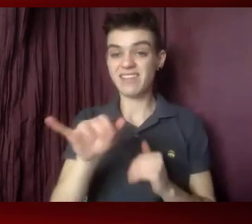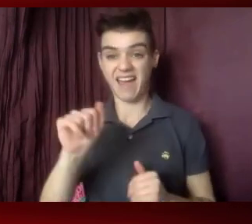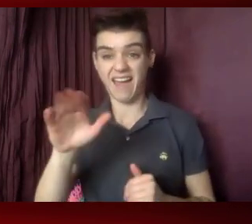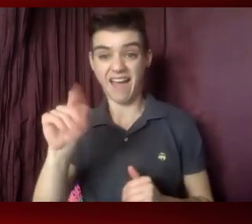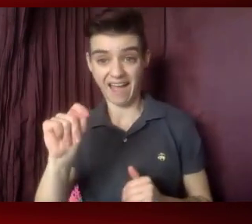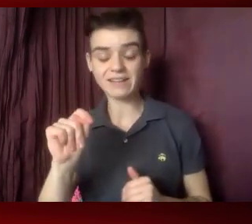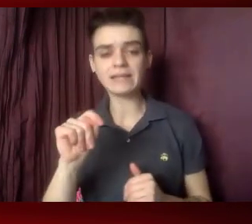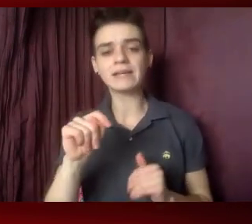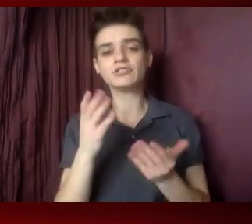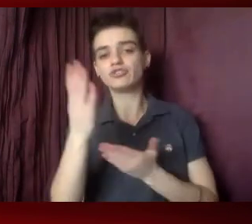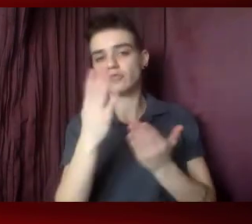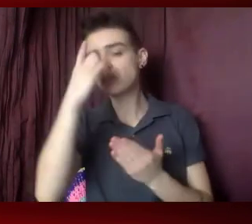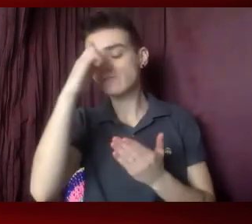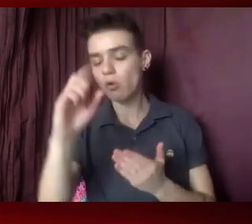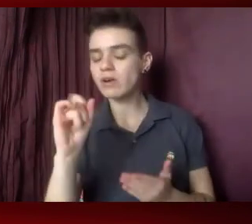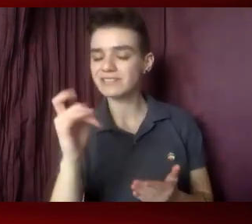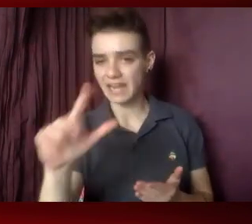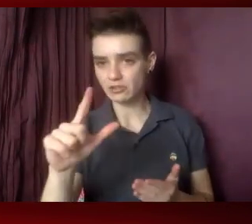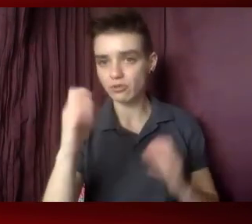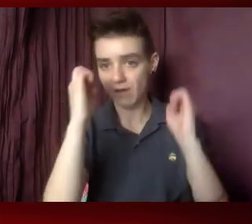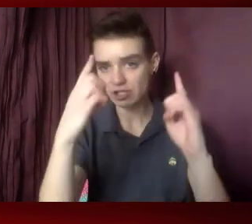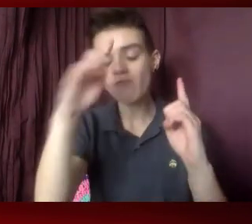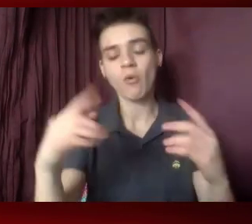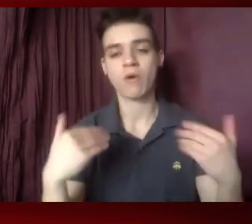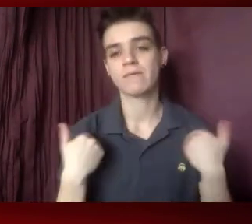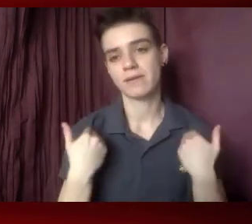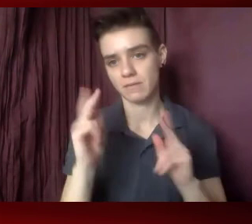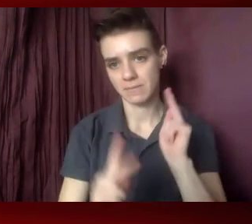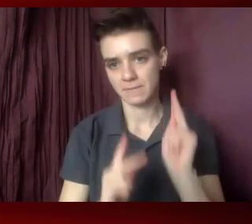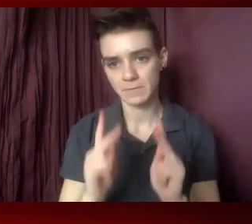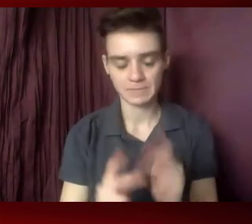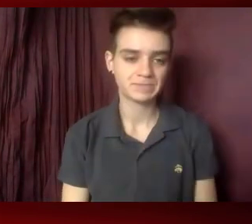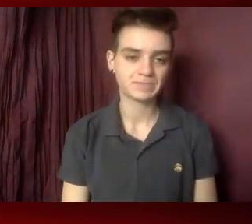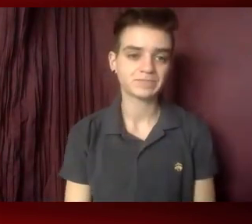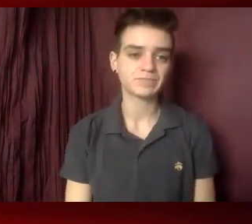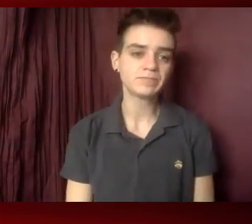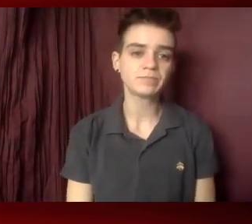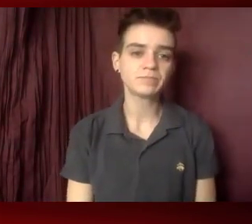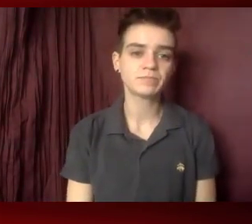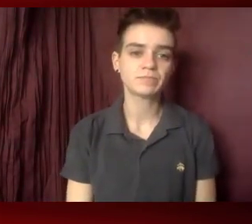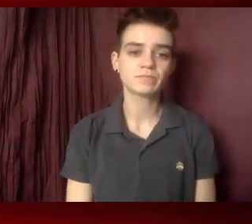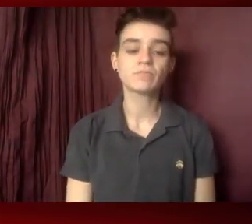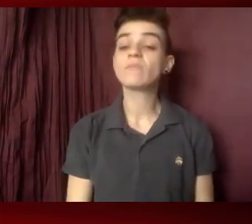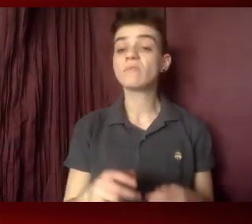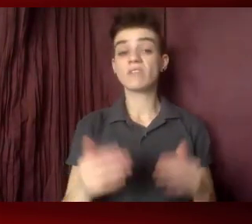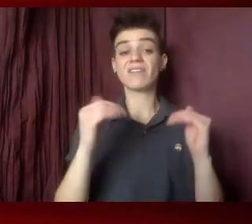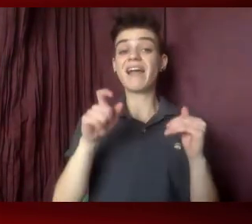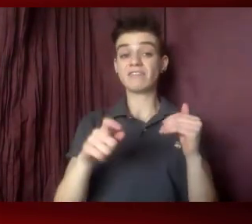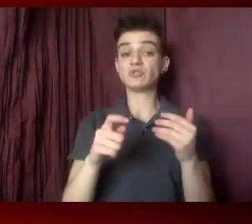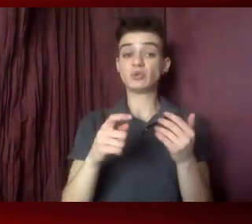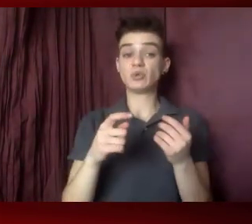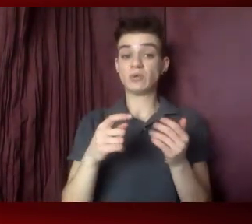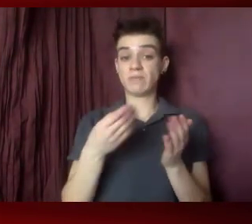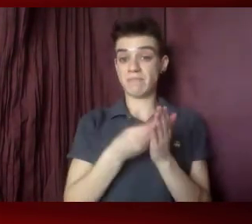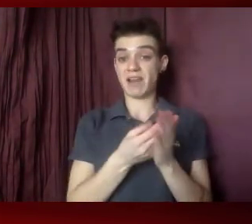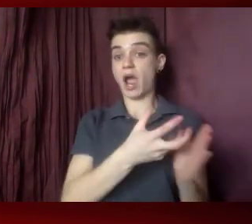and sexual education that exists for youth. Likewise, defund and eliminate federal abstinence only